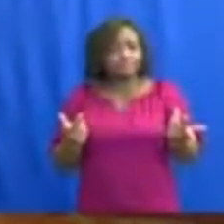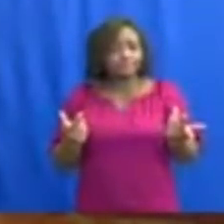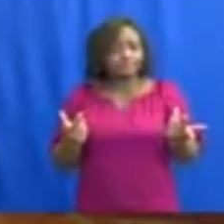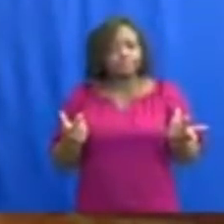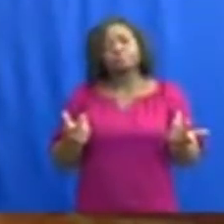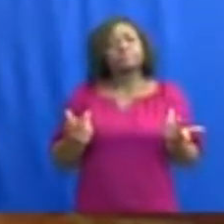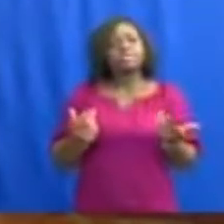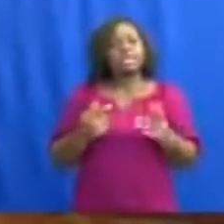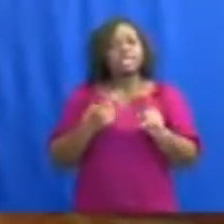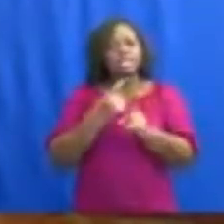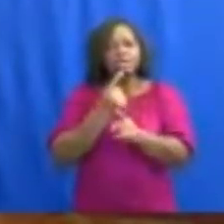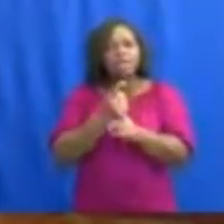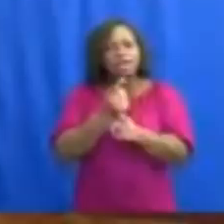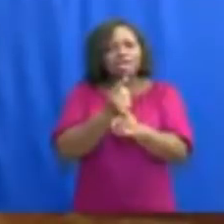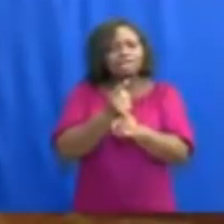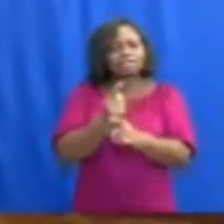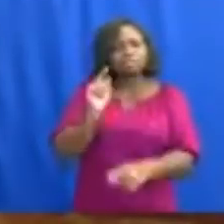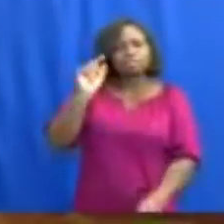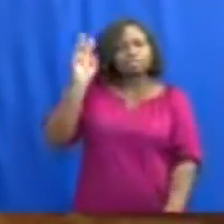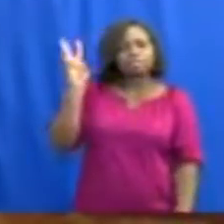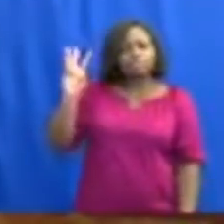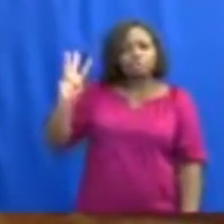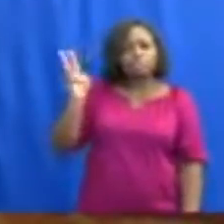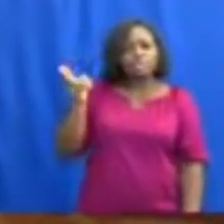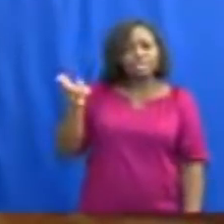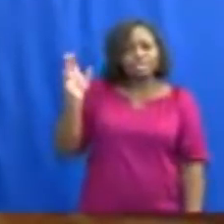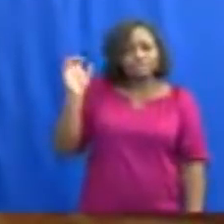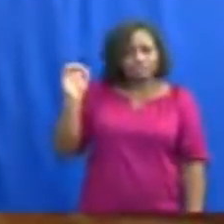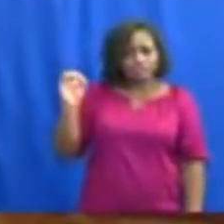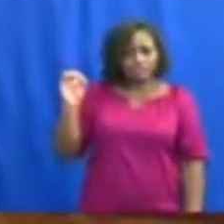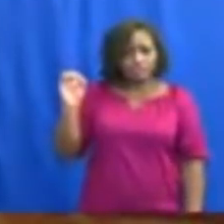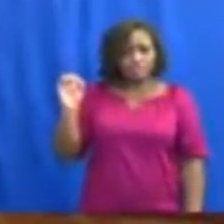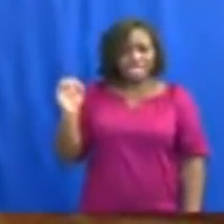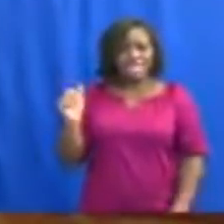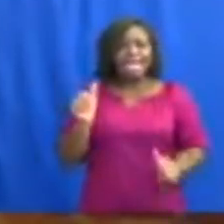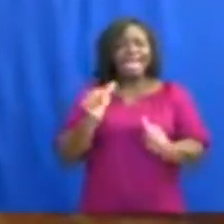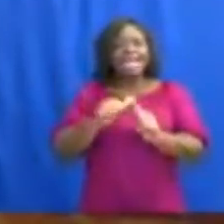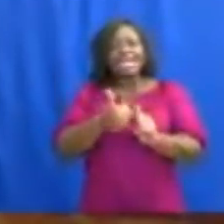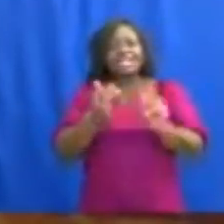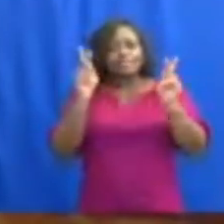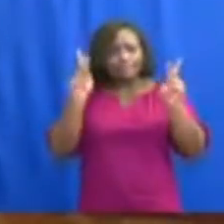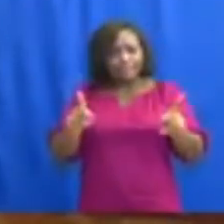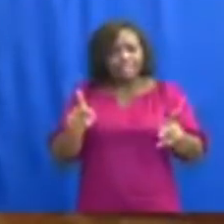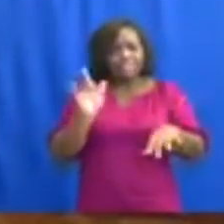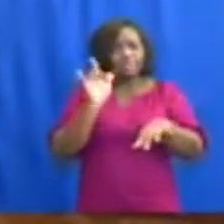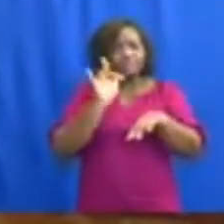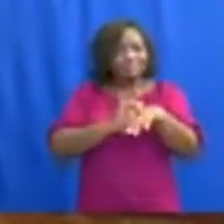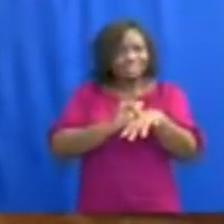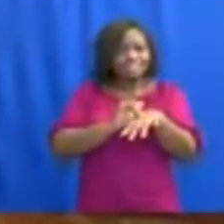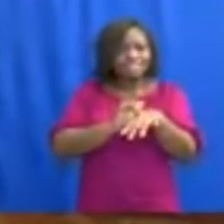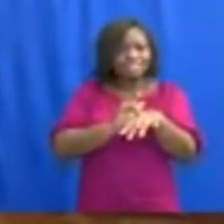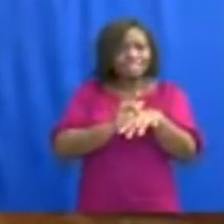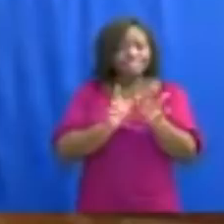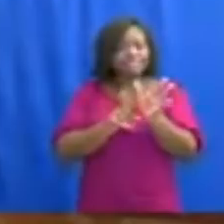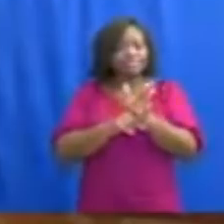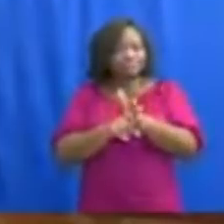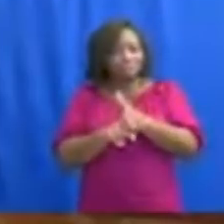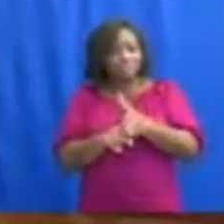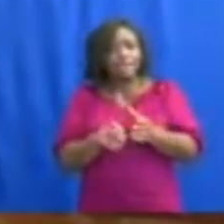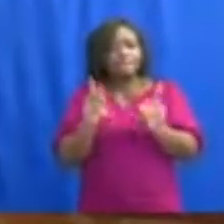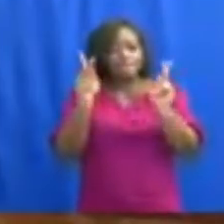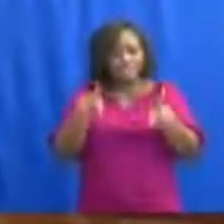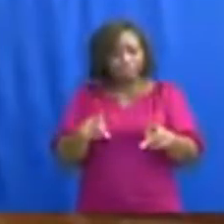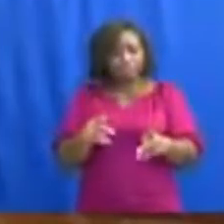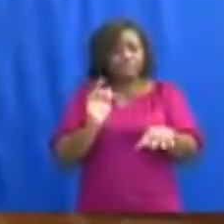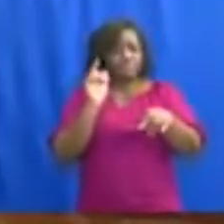According to WHO, asymptomatic patients, i.e., those who have tested